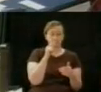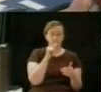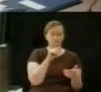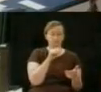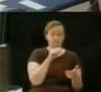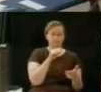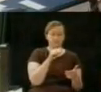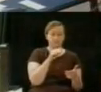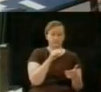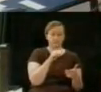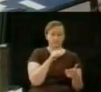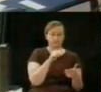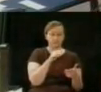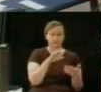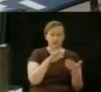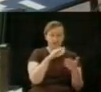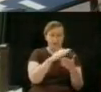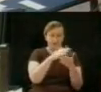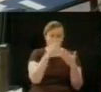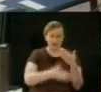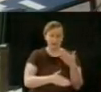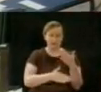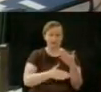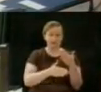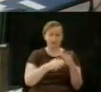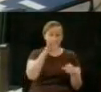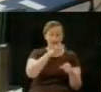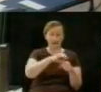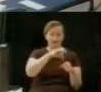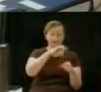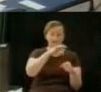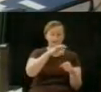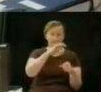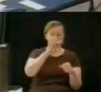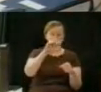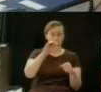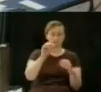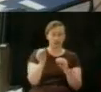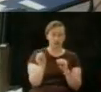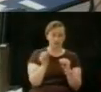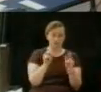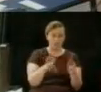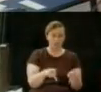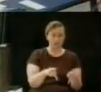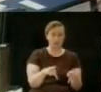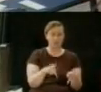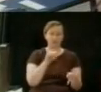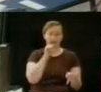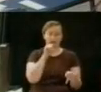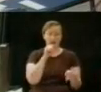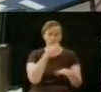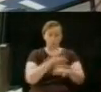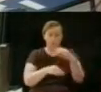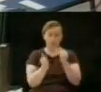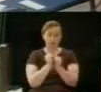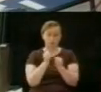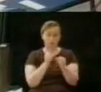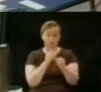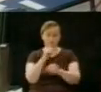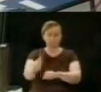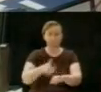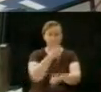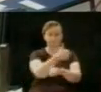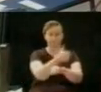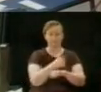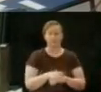not support any form of metro government that terminated an elected official and replaced them with an appointed official.